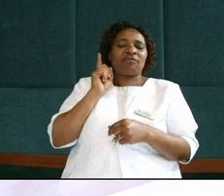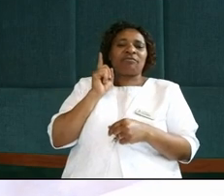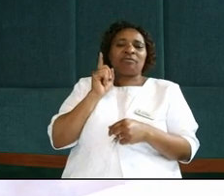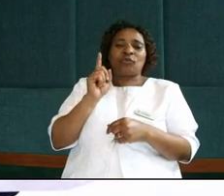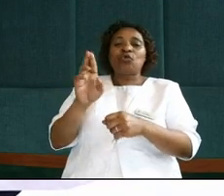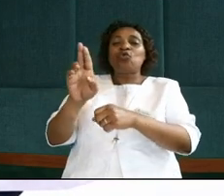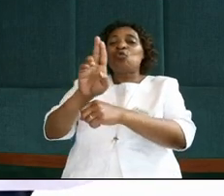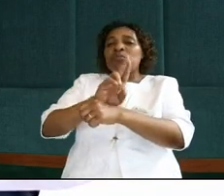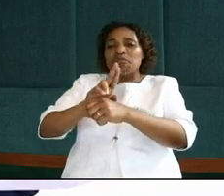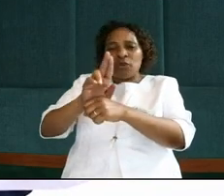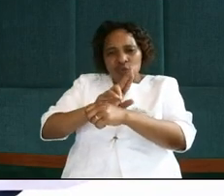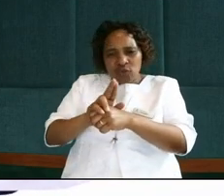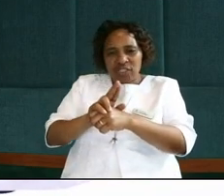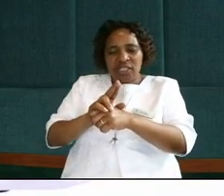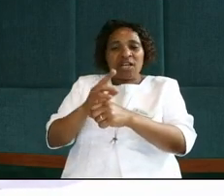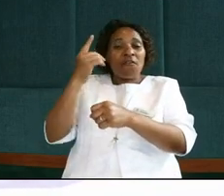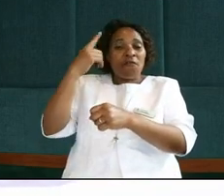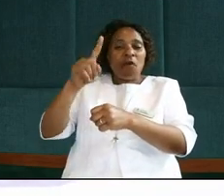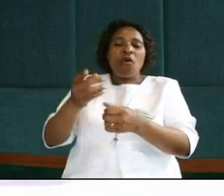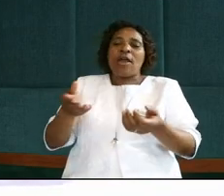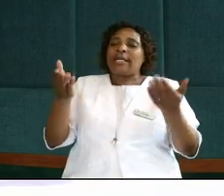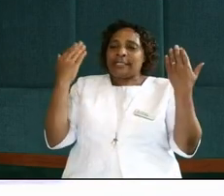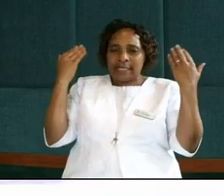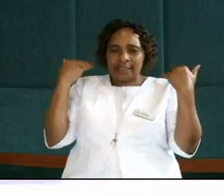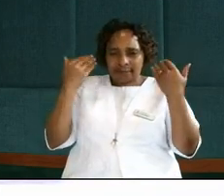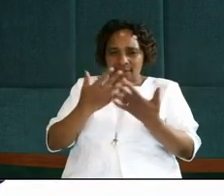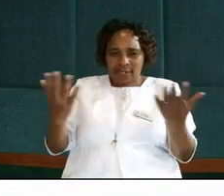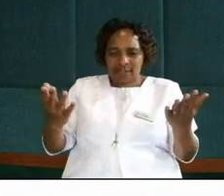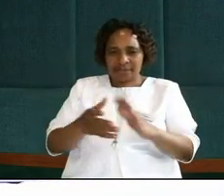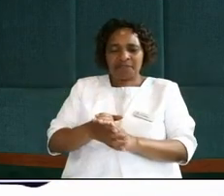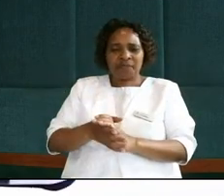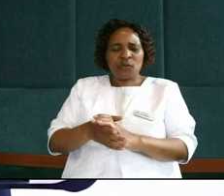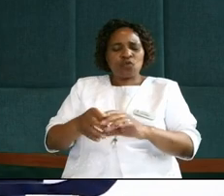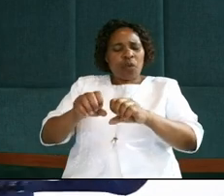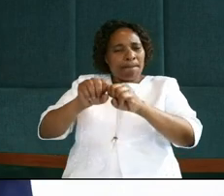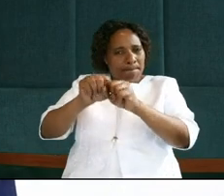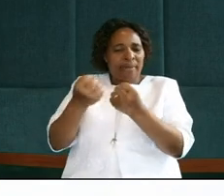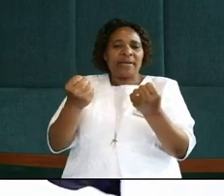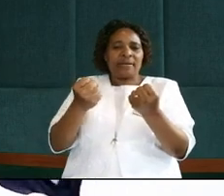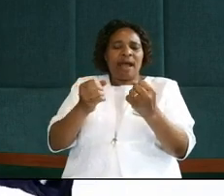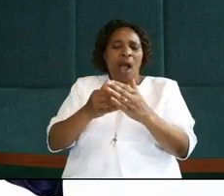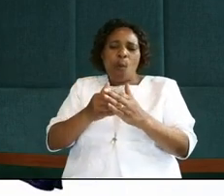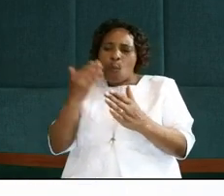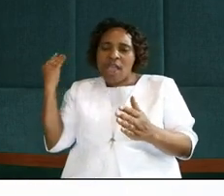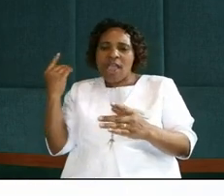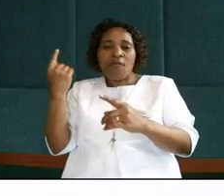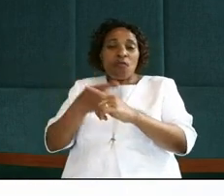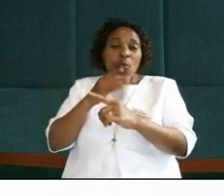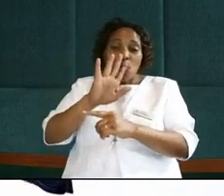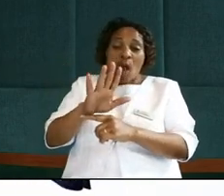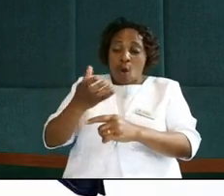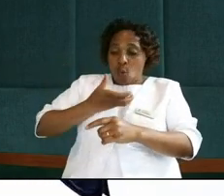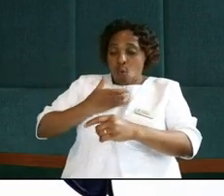sake of eternity to break away from your culture, from